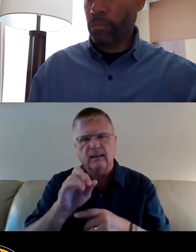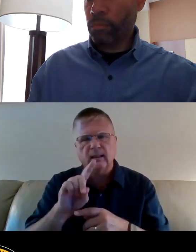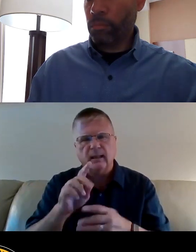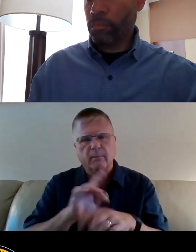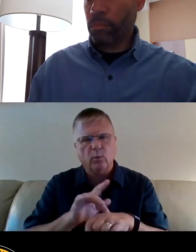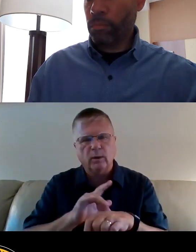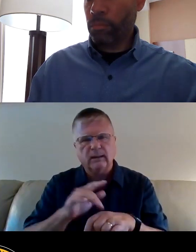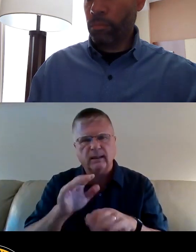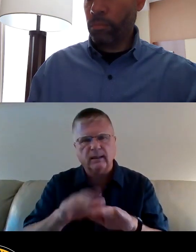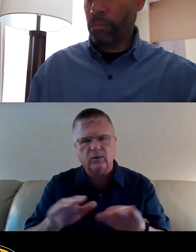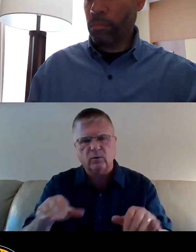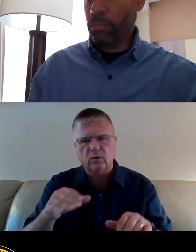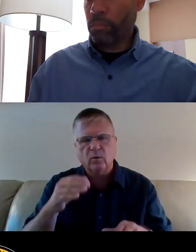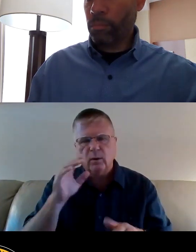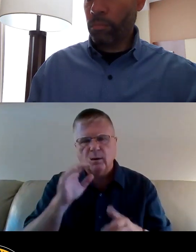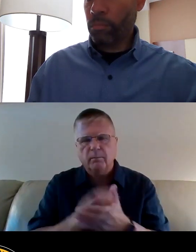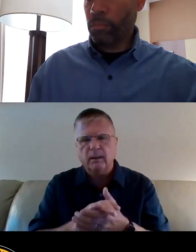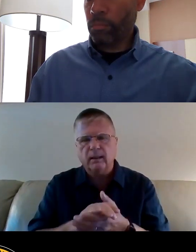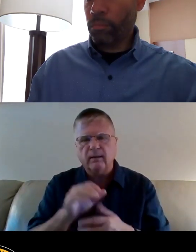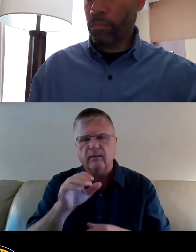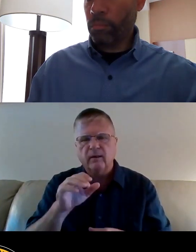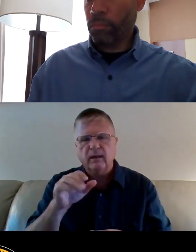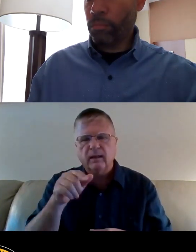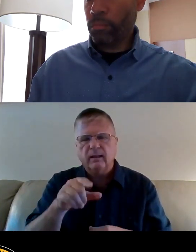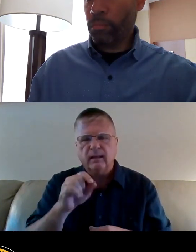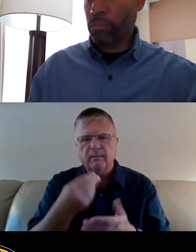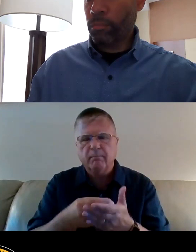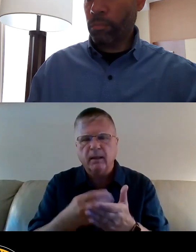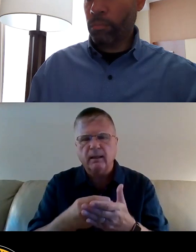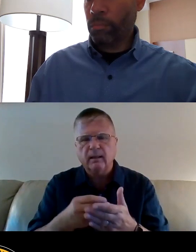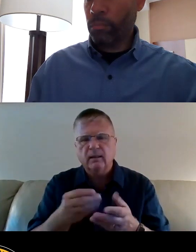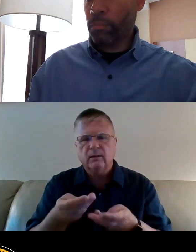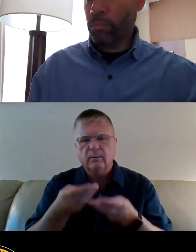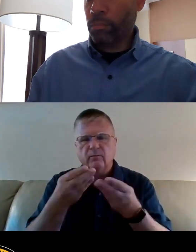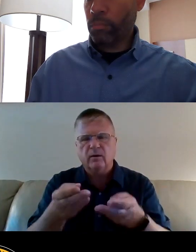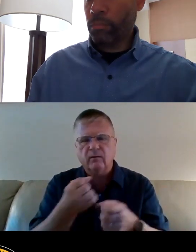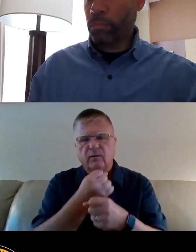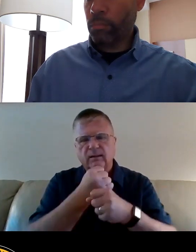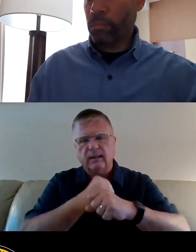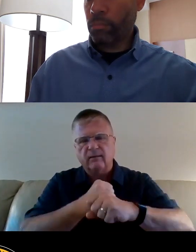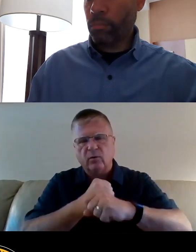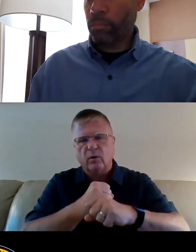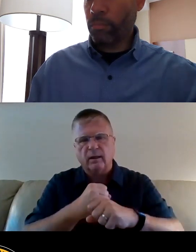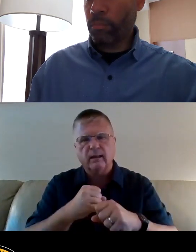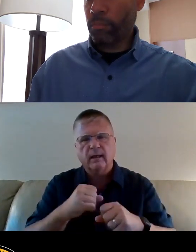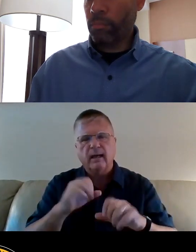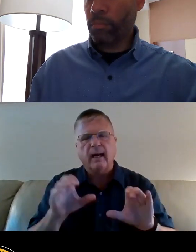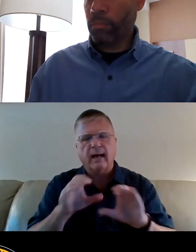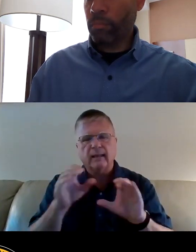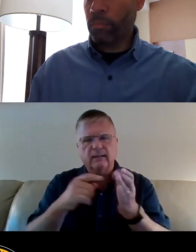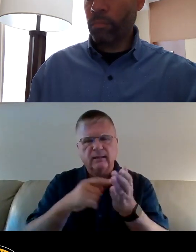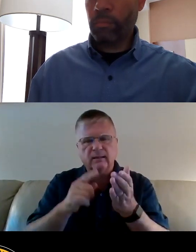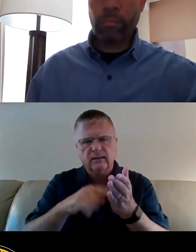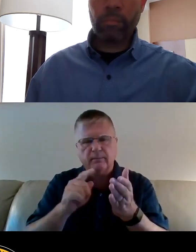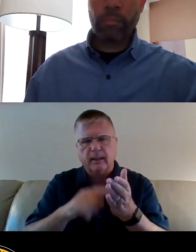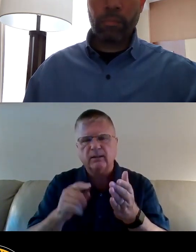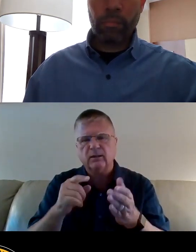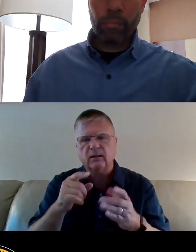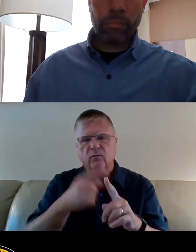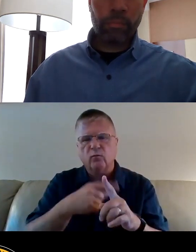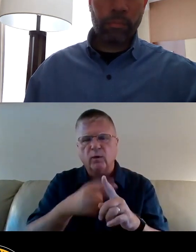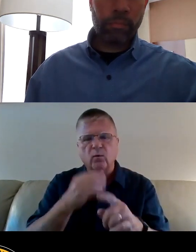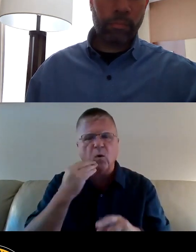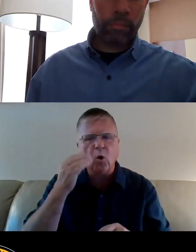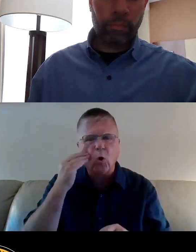We believe the ARPA fund should be directed towards safeguarded and preventive actions, including the inspection of rental homes and child-occupied facilities for lead